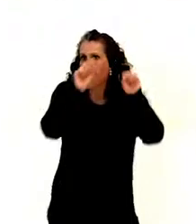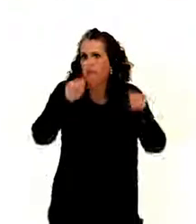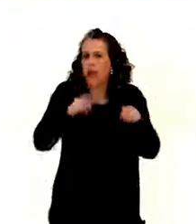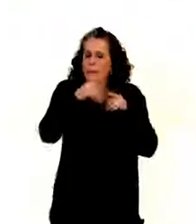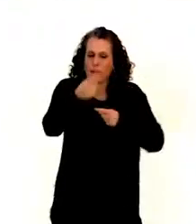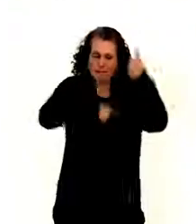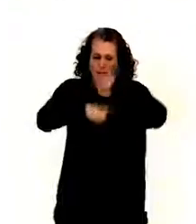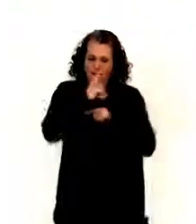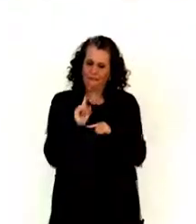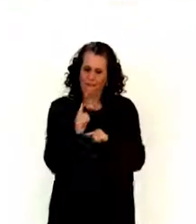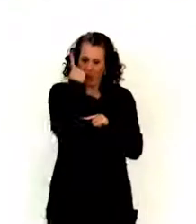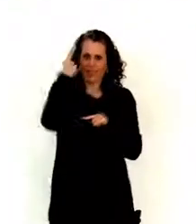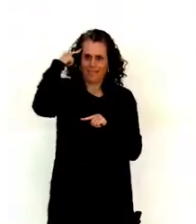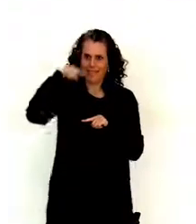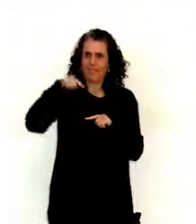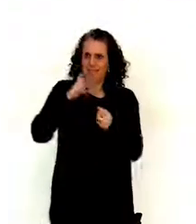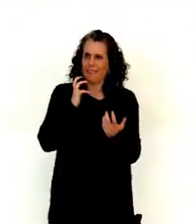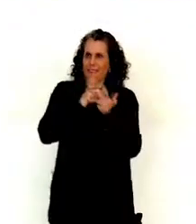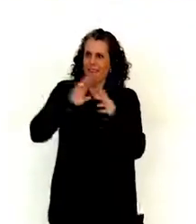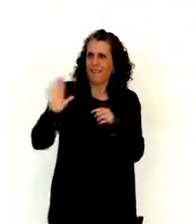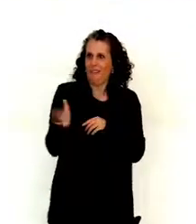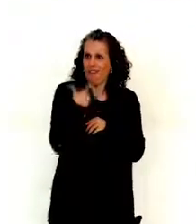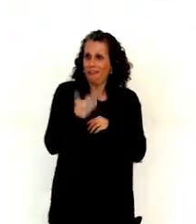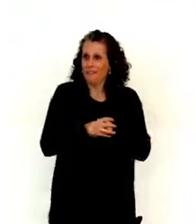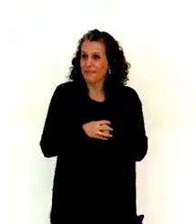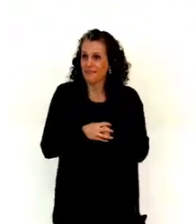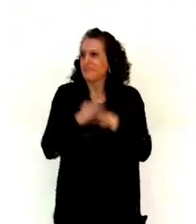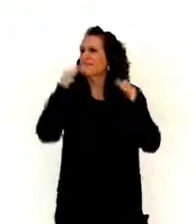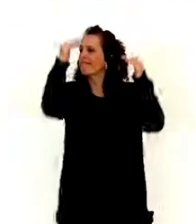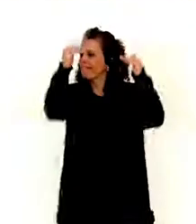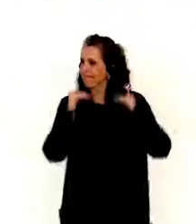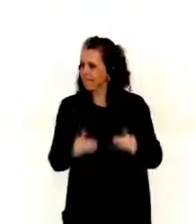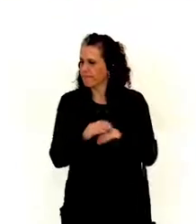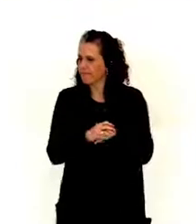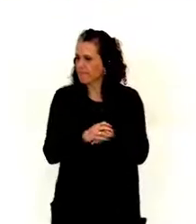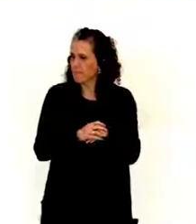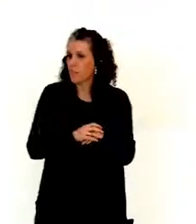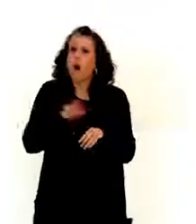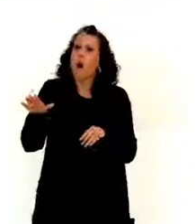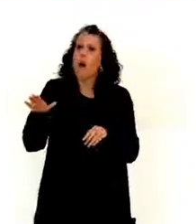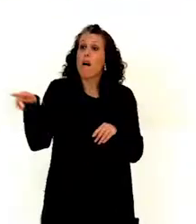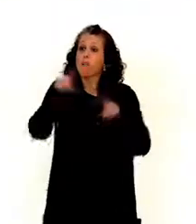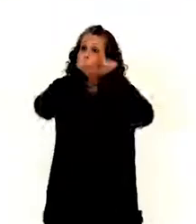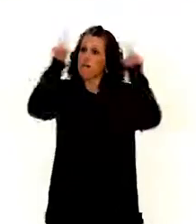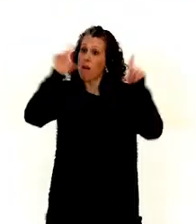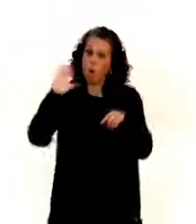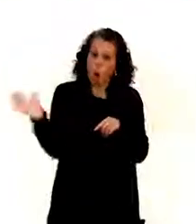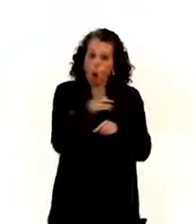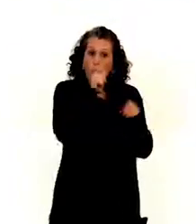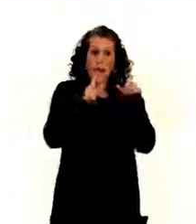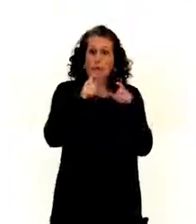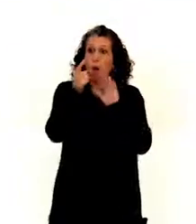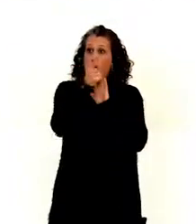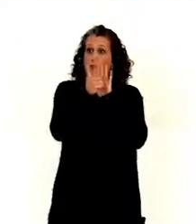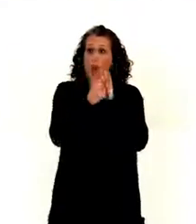State parties in Article 5, Clause 1 says recognize that all persons are equal before and under the law, are